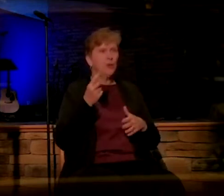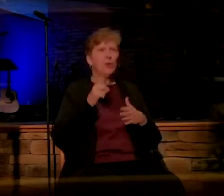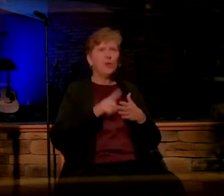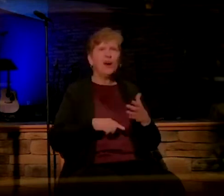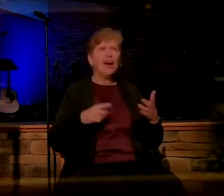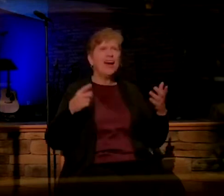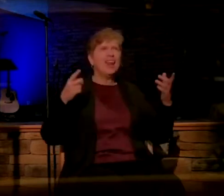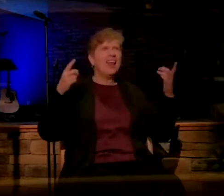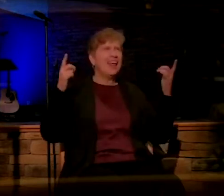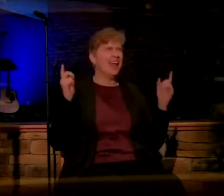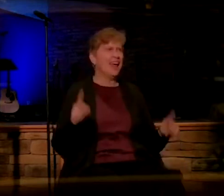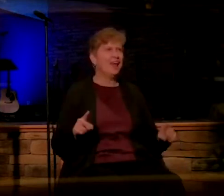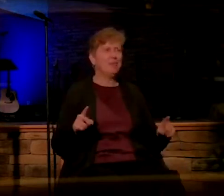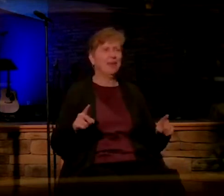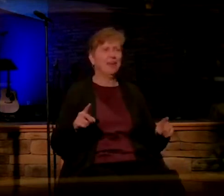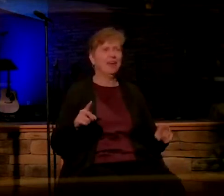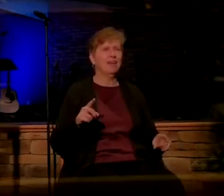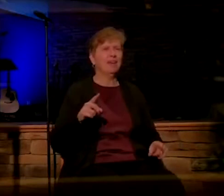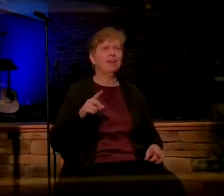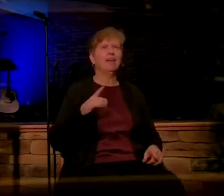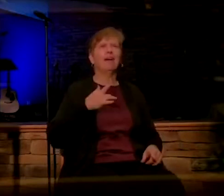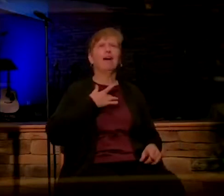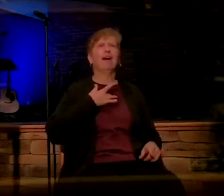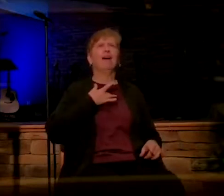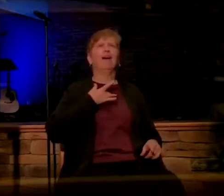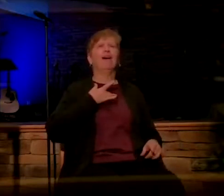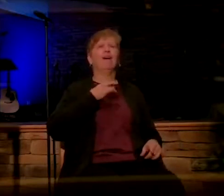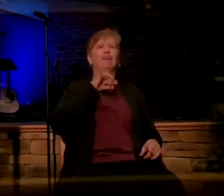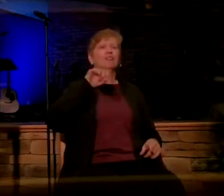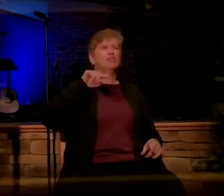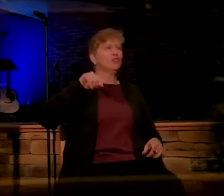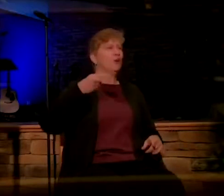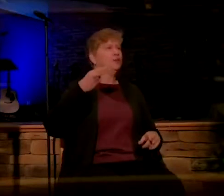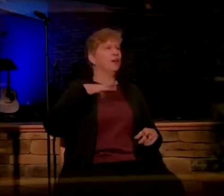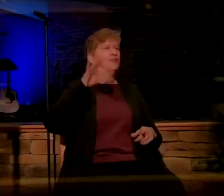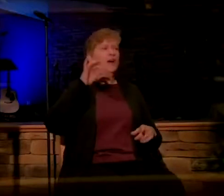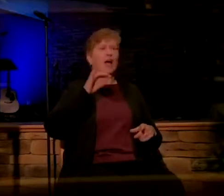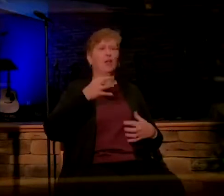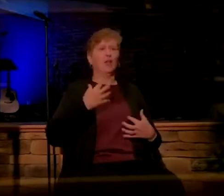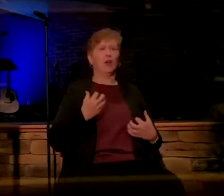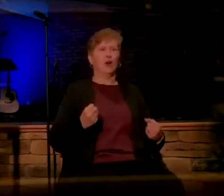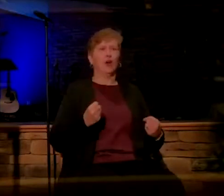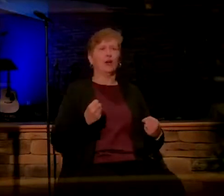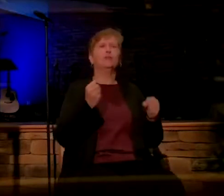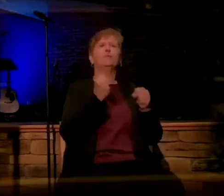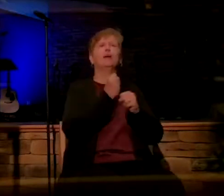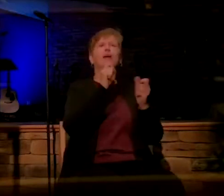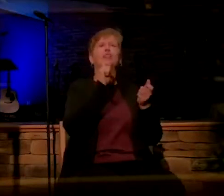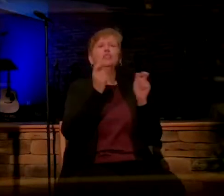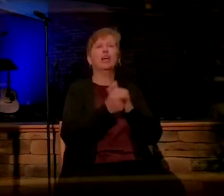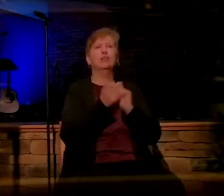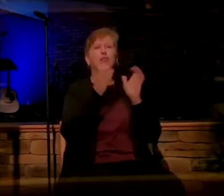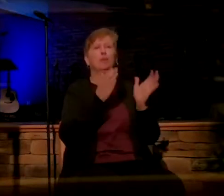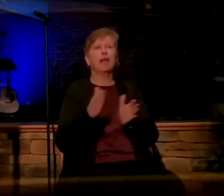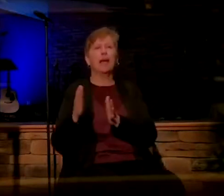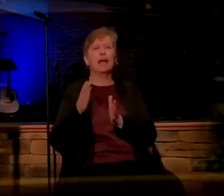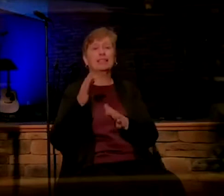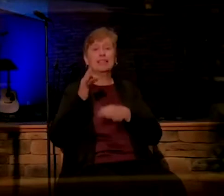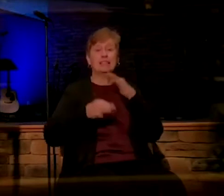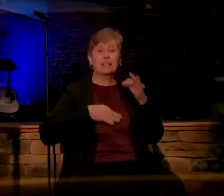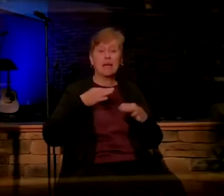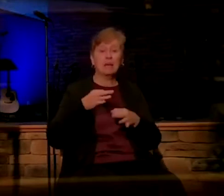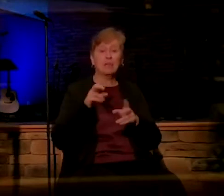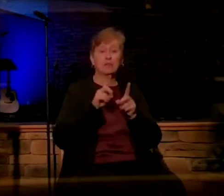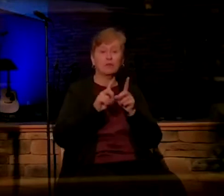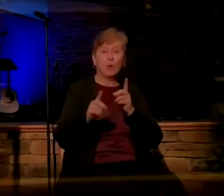Suddenly Joseph found the courage to make a change to his plans. And instead of divorcing her